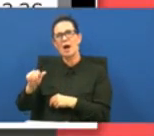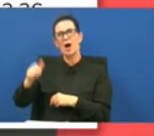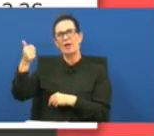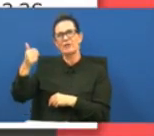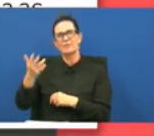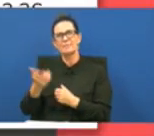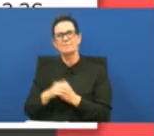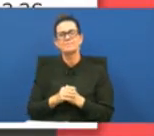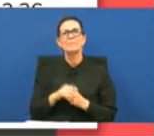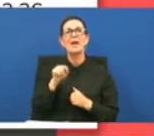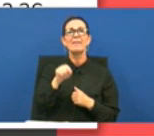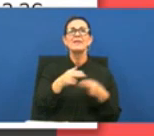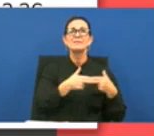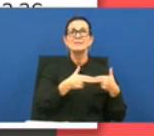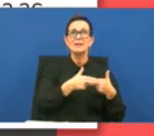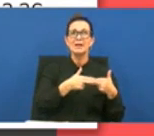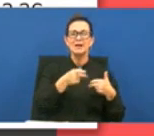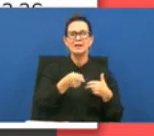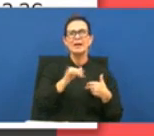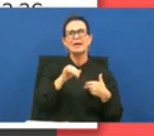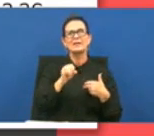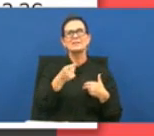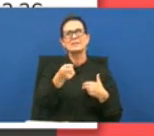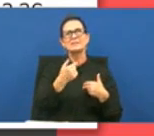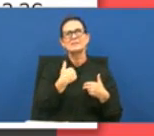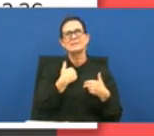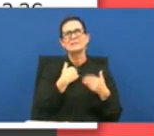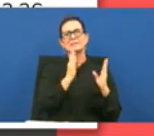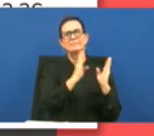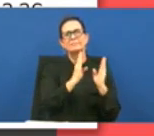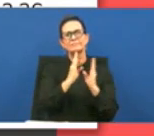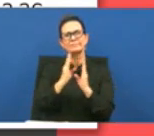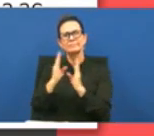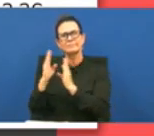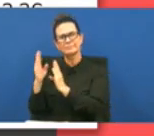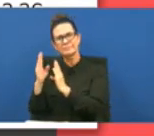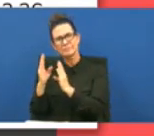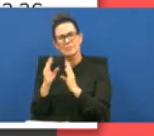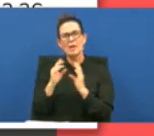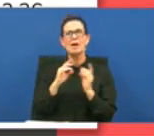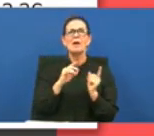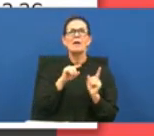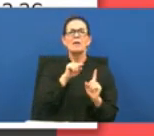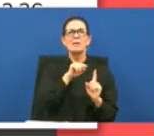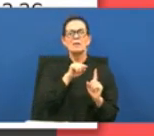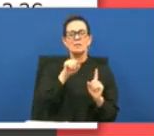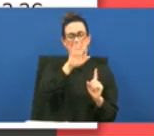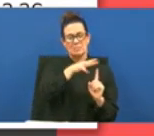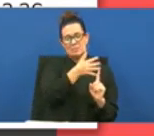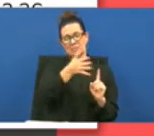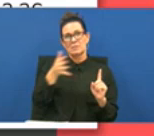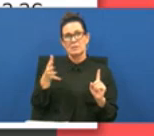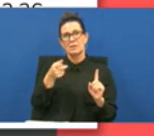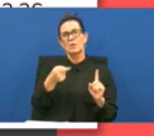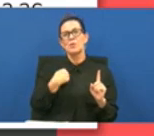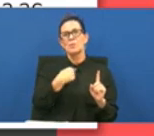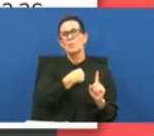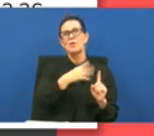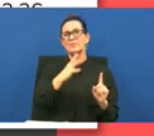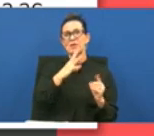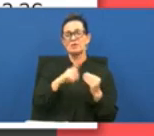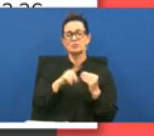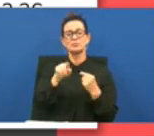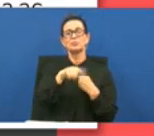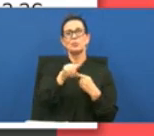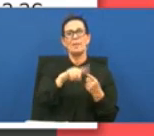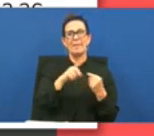this slide represents the breakdown of the first responders because i know that when we initially talked to the parish about the bridge center for hope we